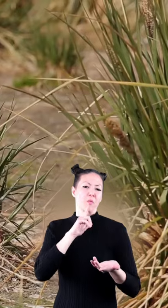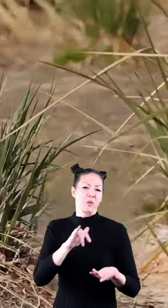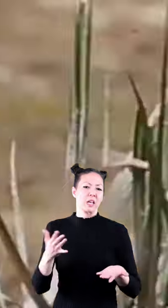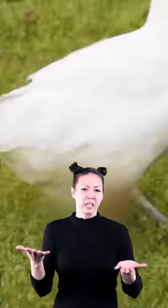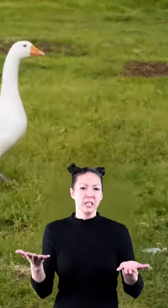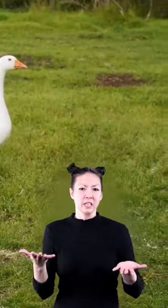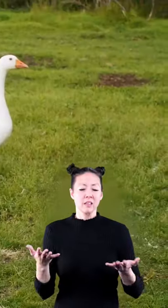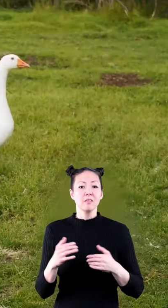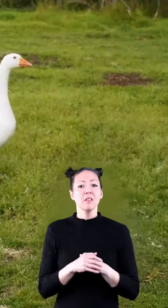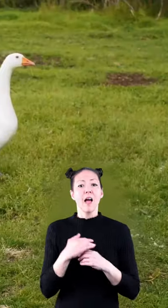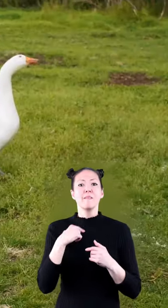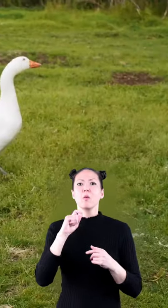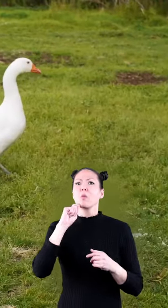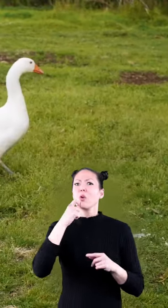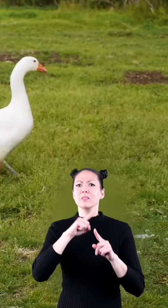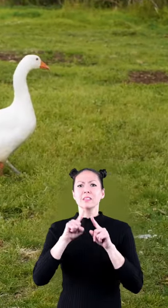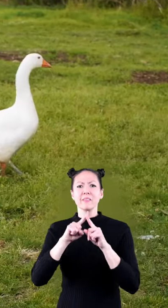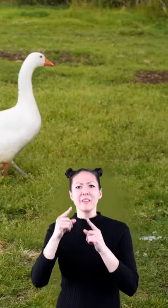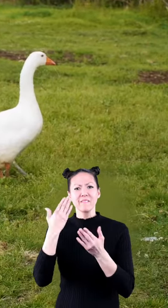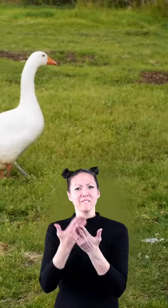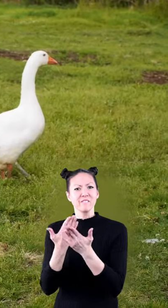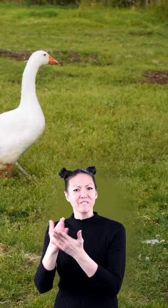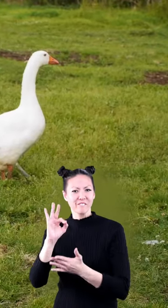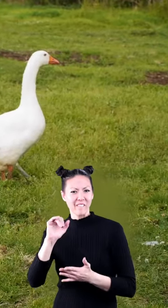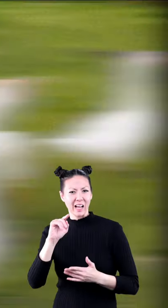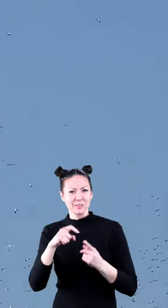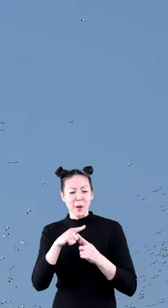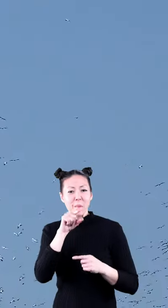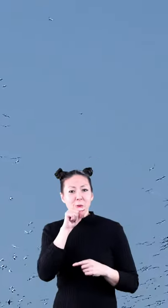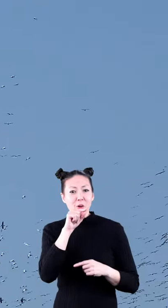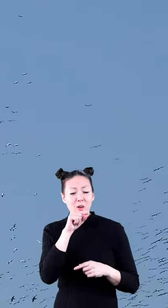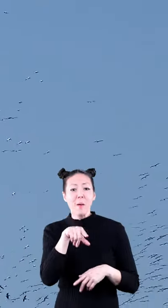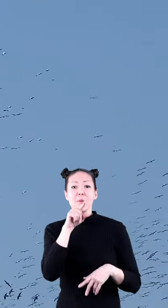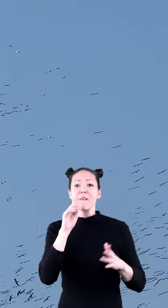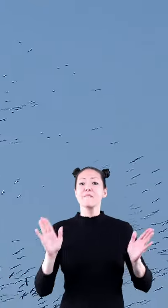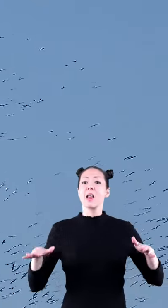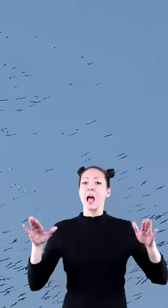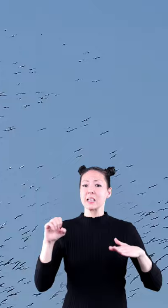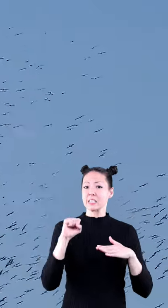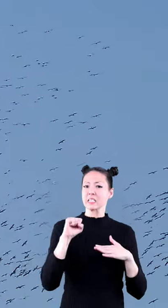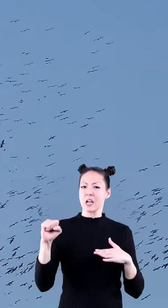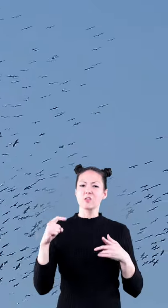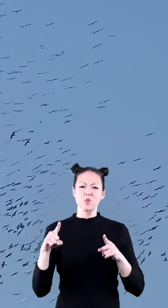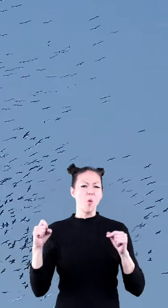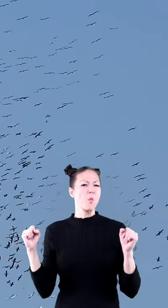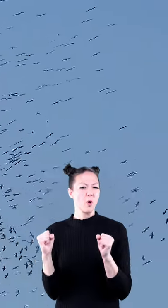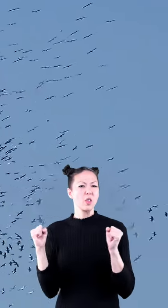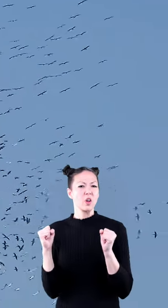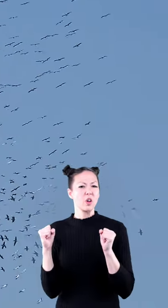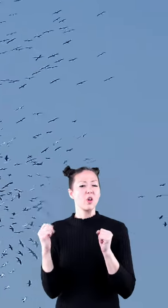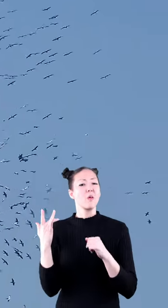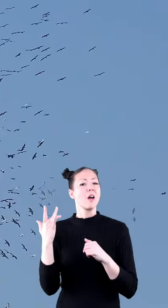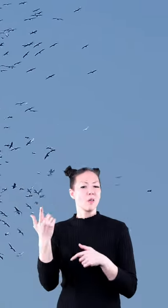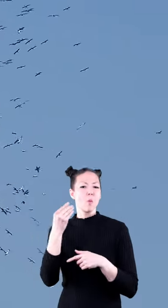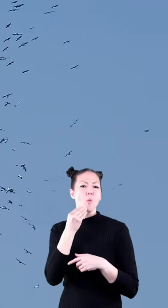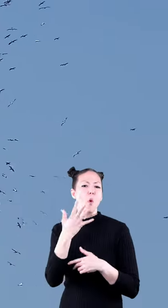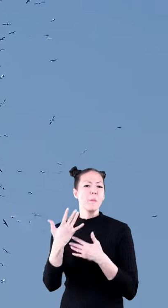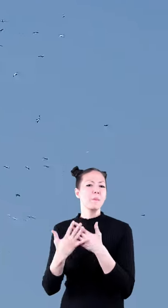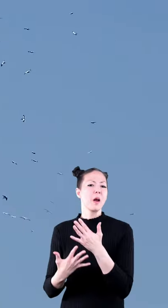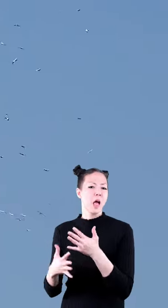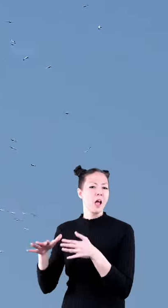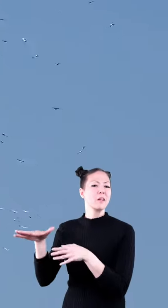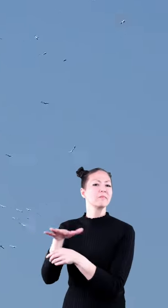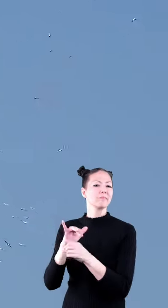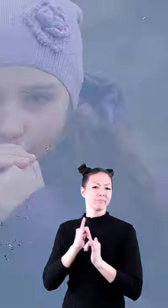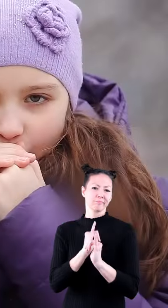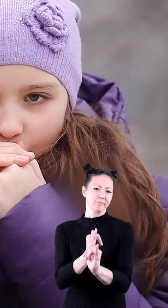here are some other cool facts about birds birds flying south during the winter time because they are warm-blooded like